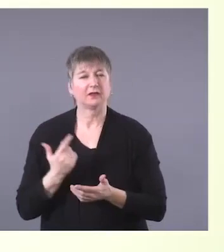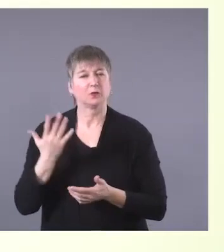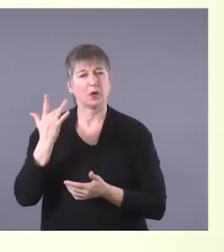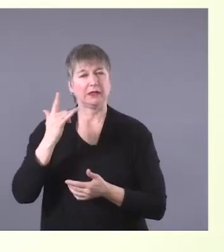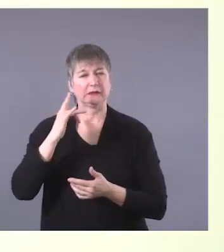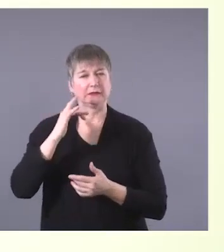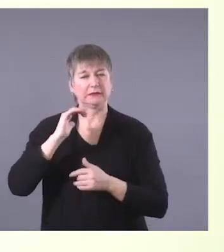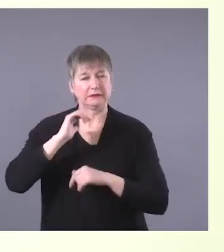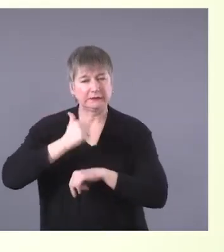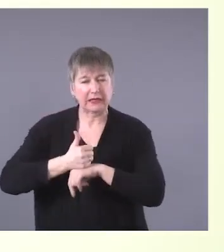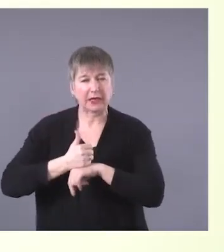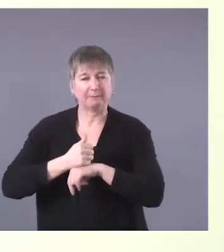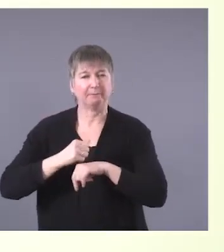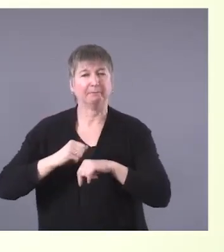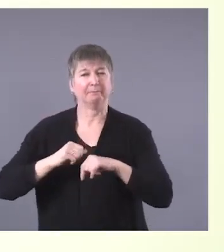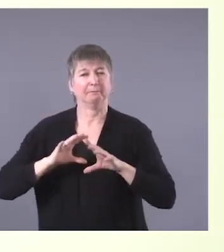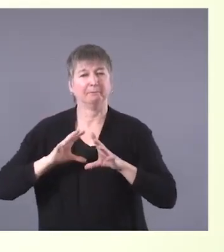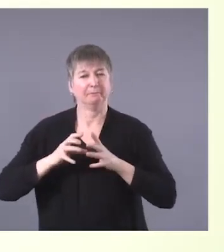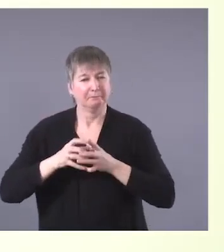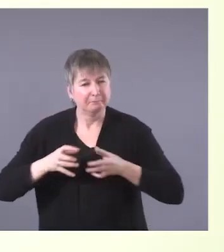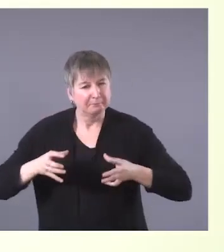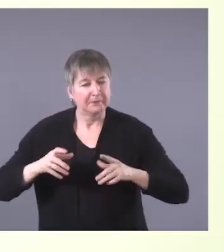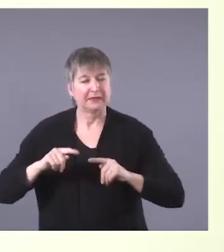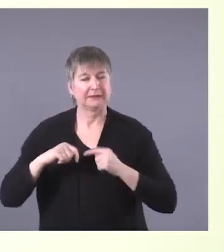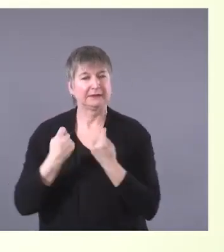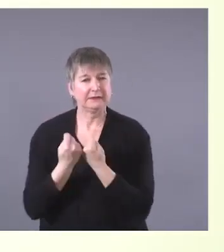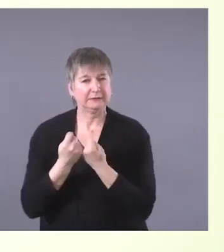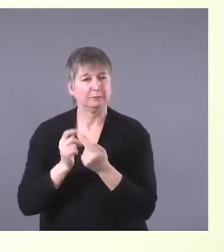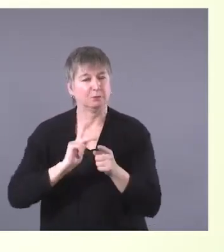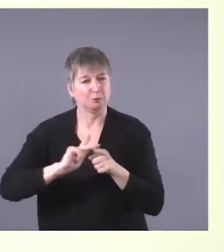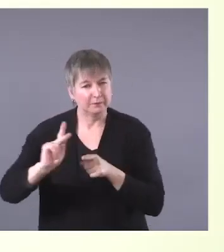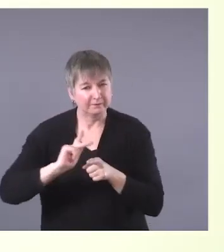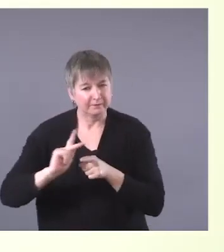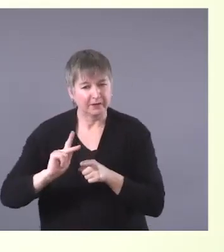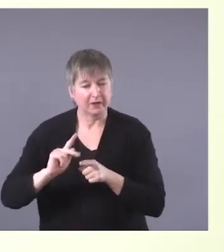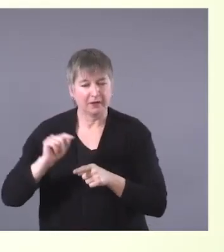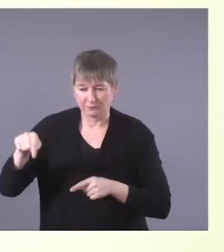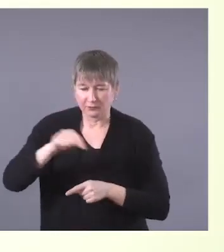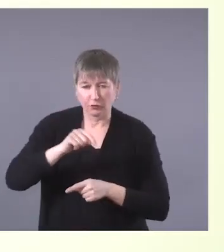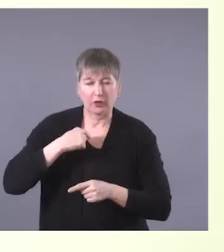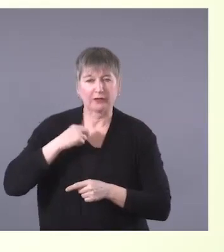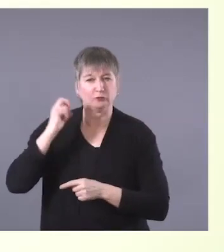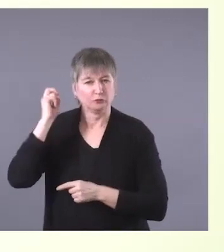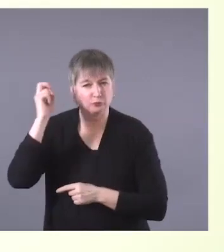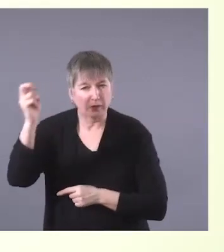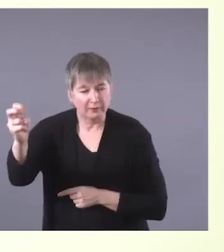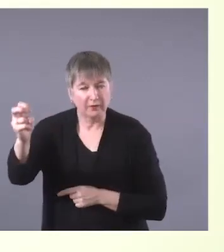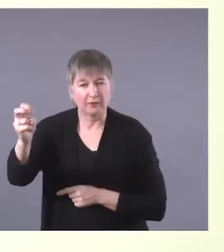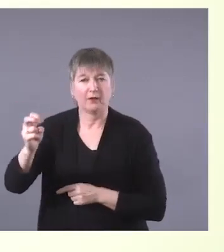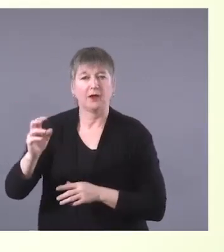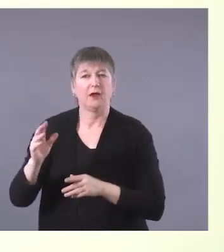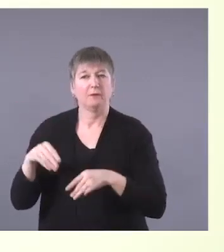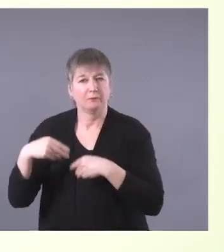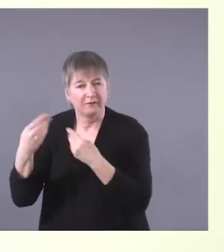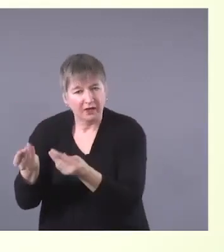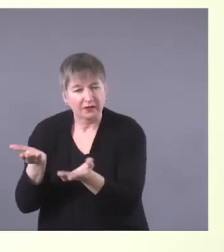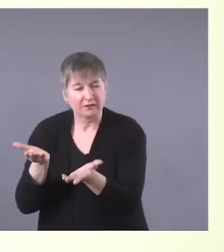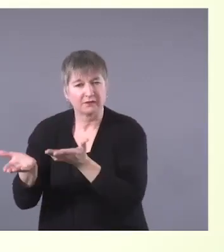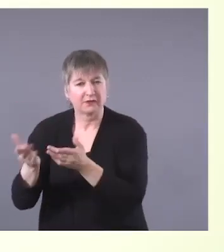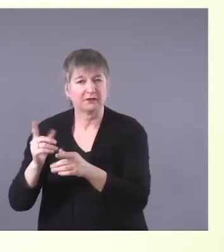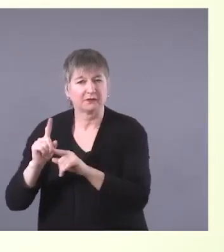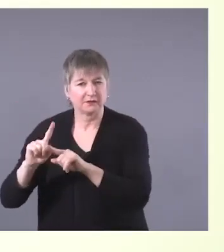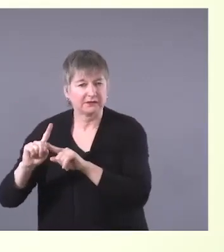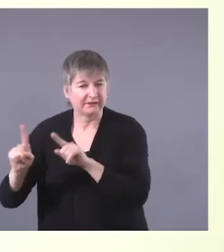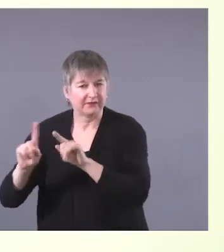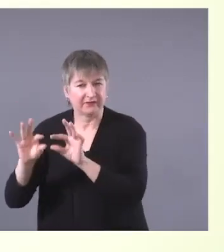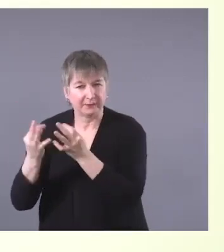this team of professionals who could travel out and provide services to families in their